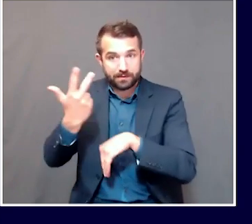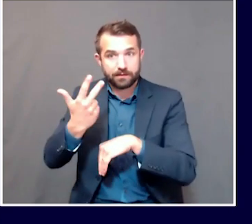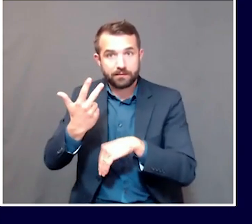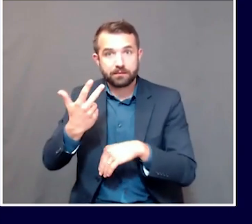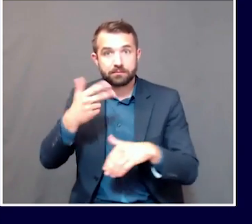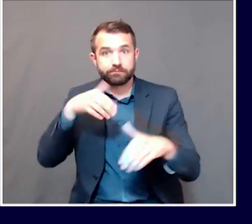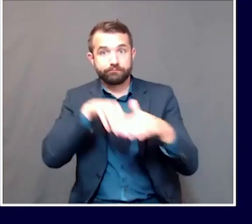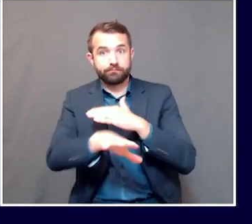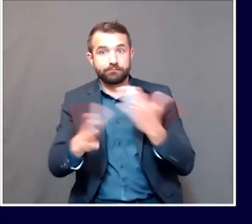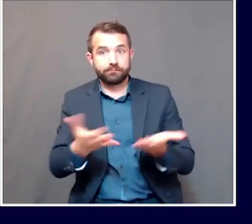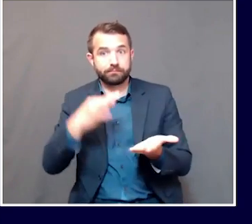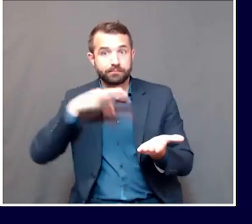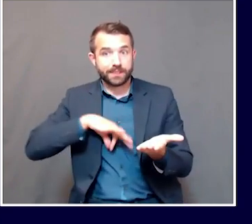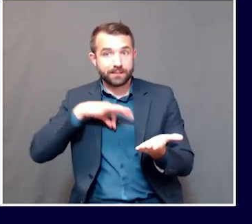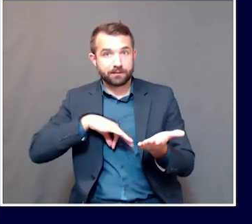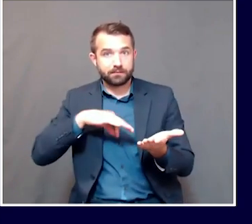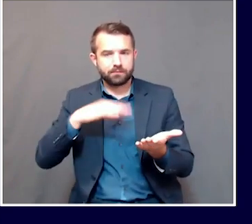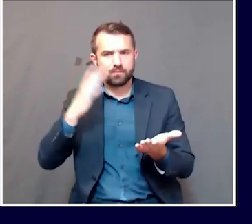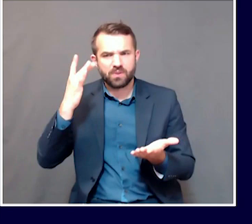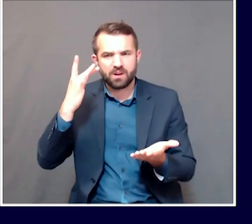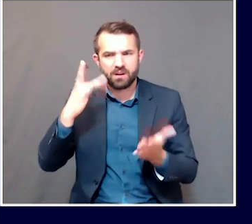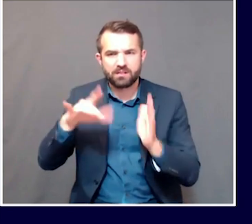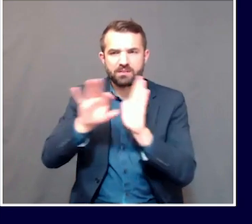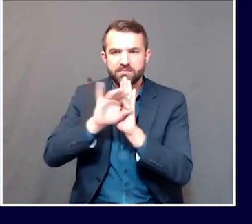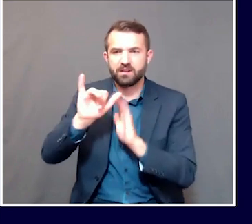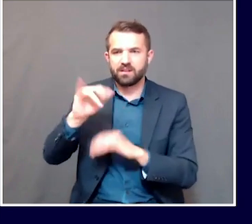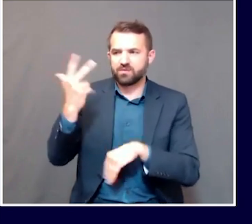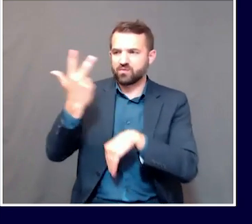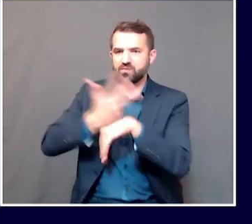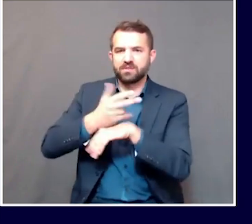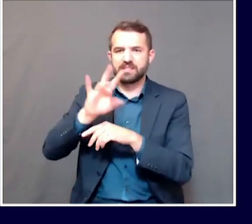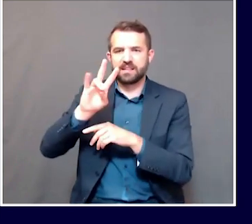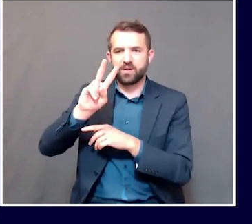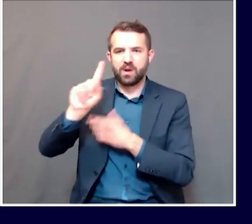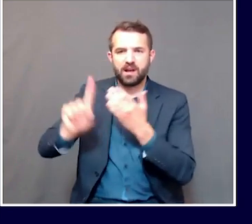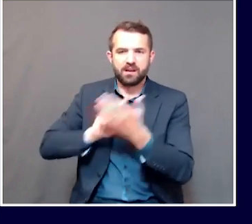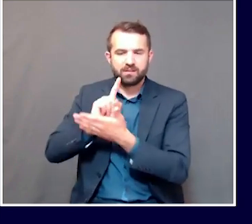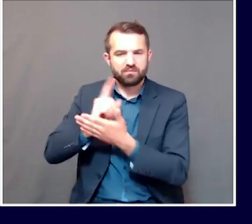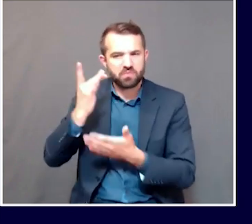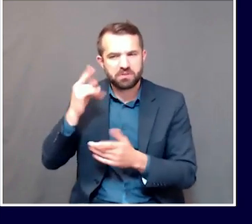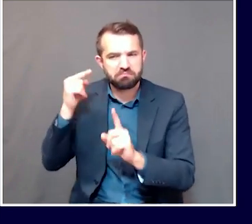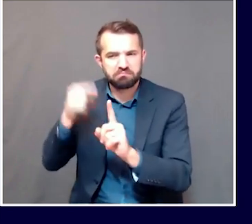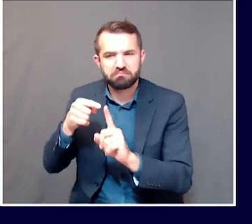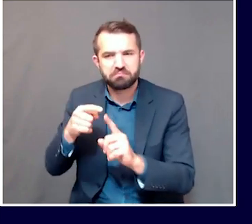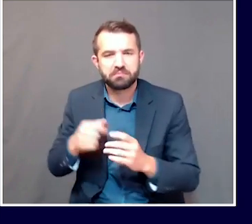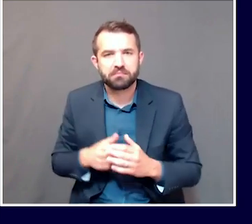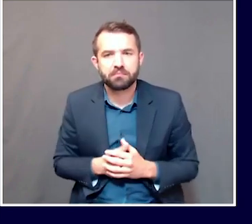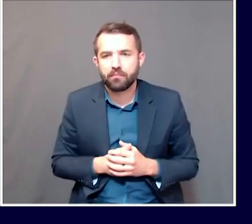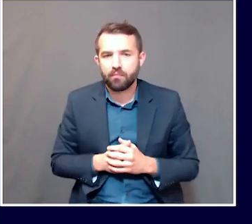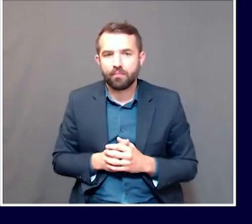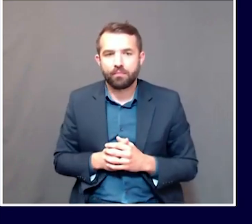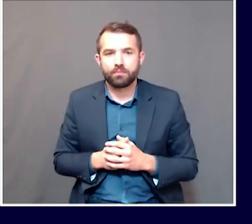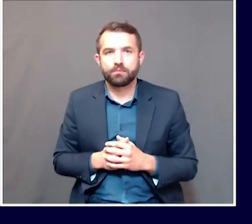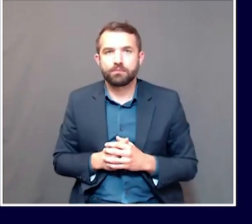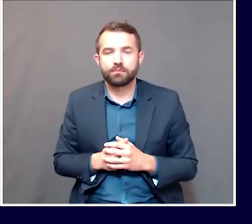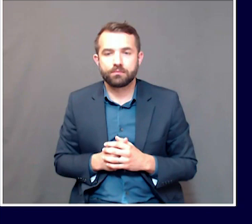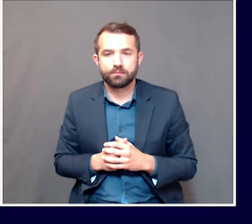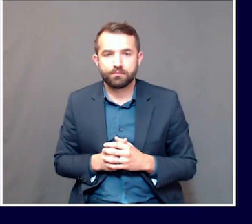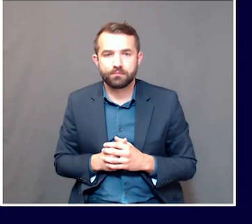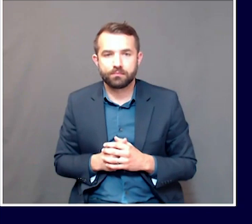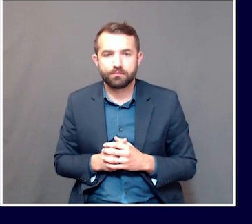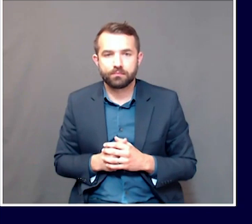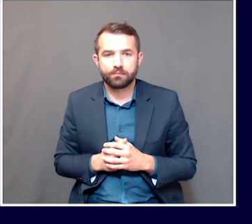why the 72 hours is important, and why we chose that as the margin or the window. The